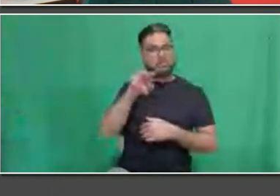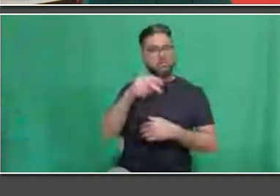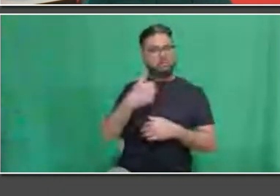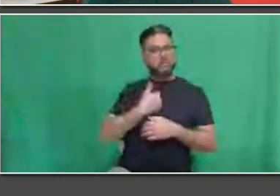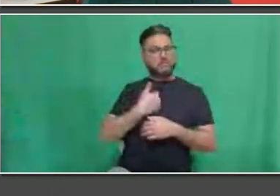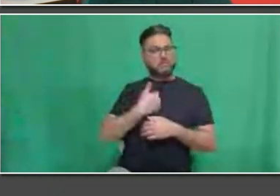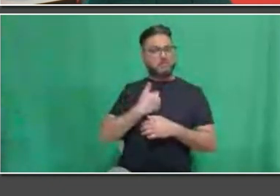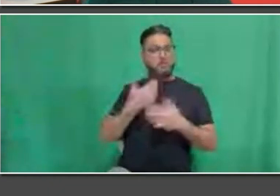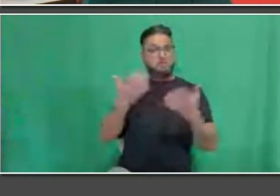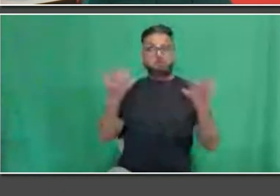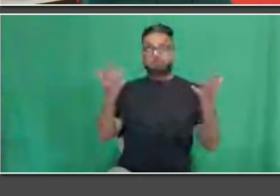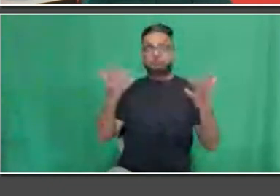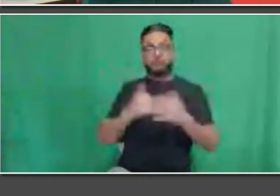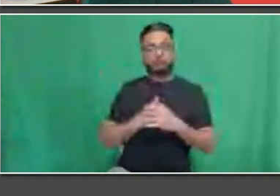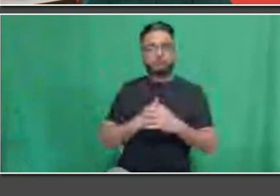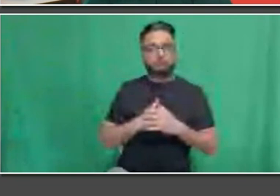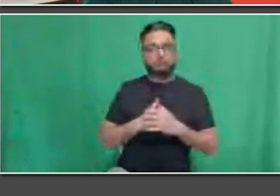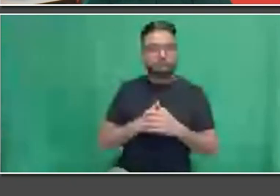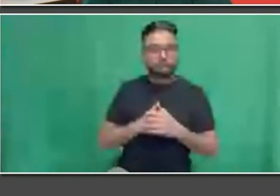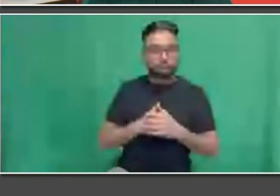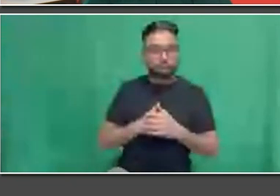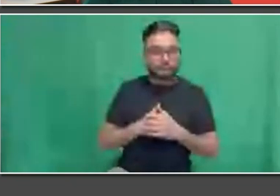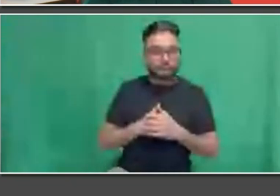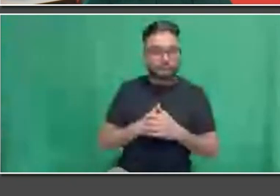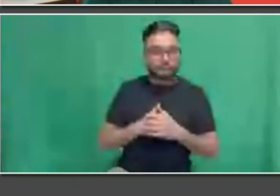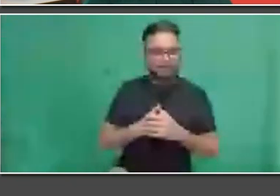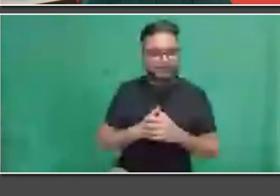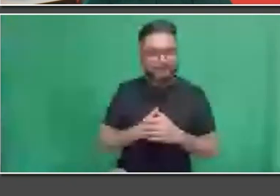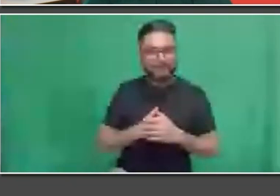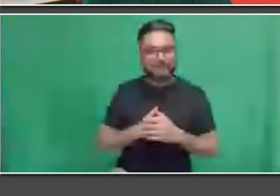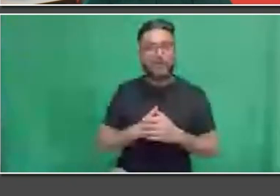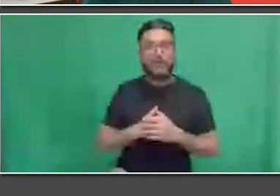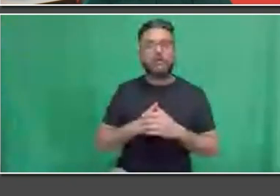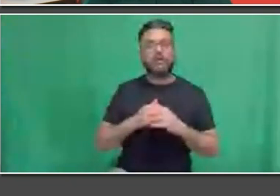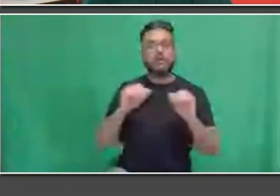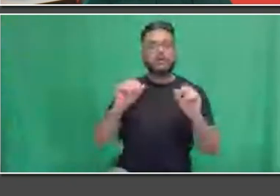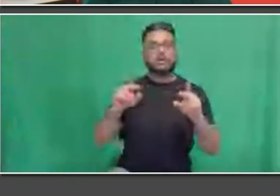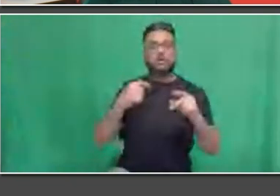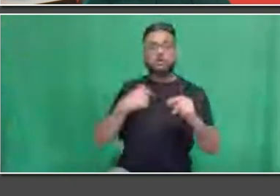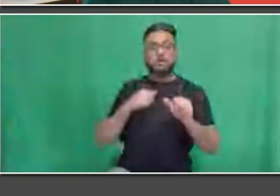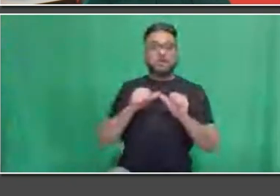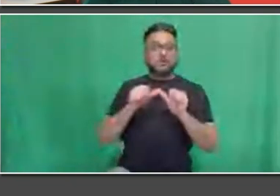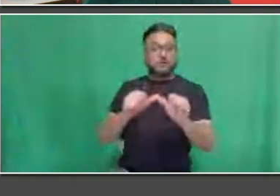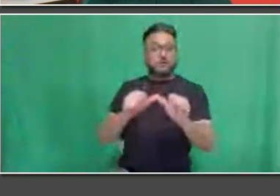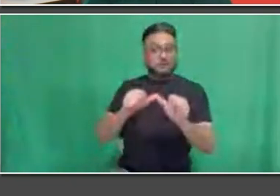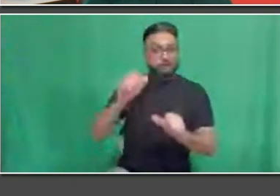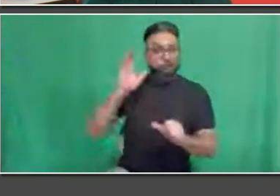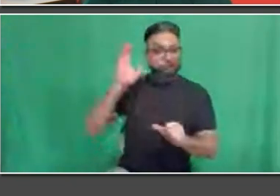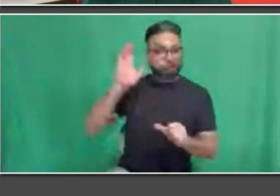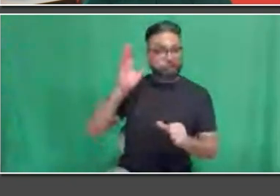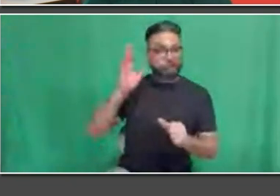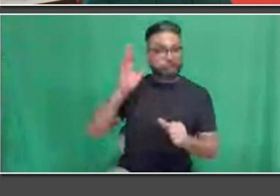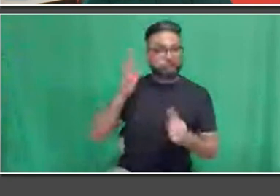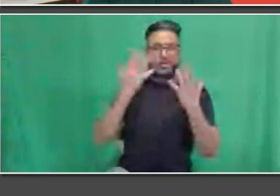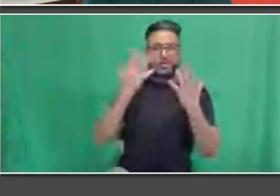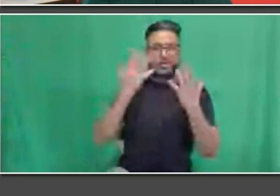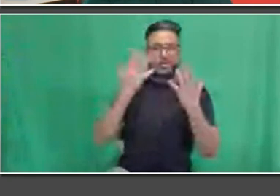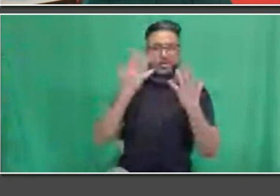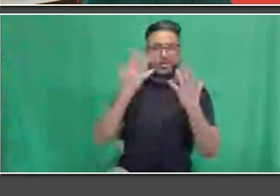Okay. So I'll just continue. Unfortunately, I guess we're having some of those technical glitches that we mentioned at the beginning. So I'll continue.